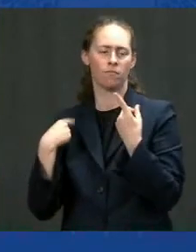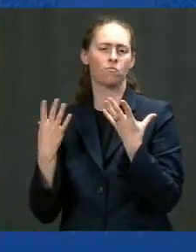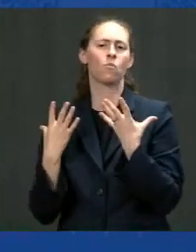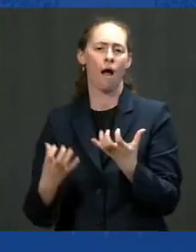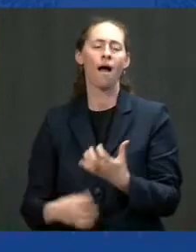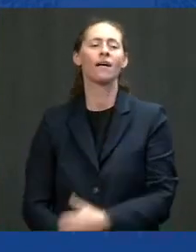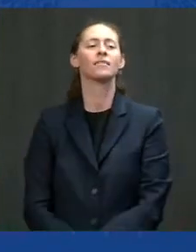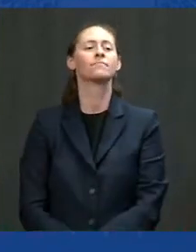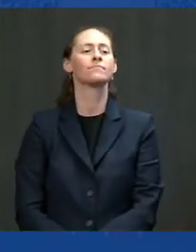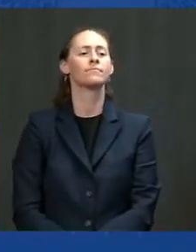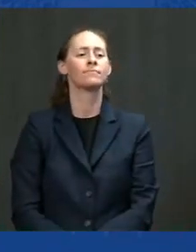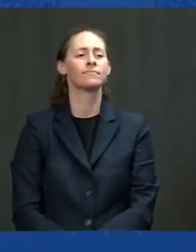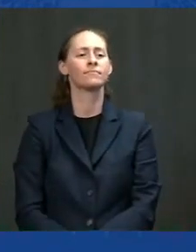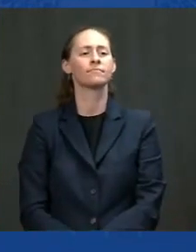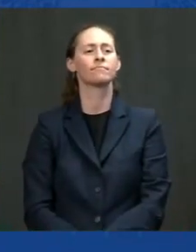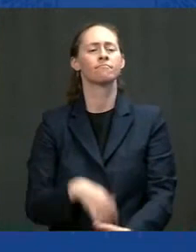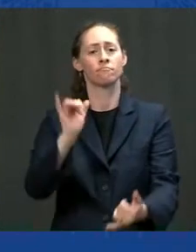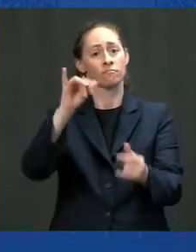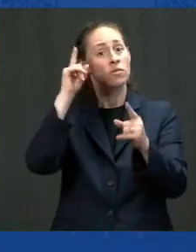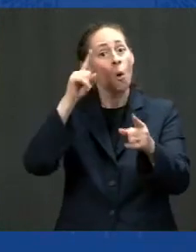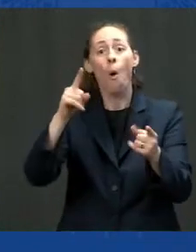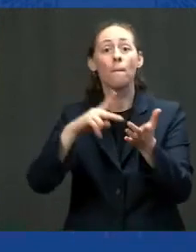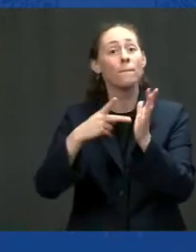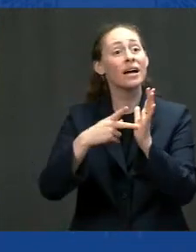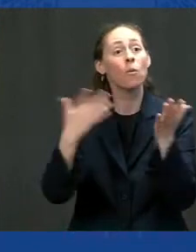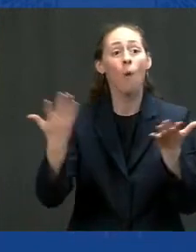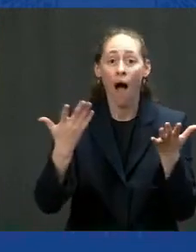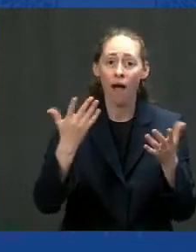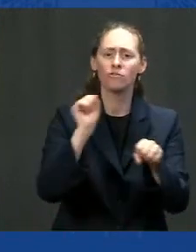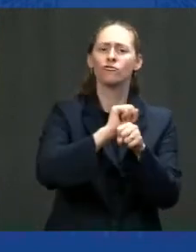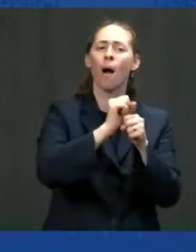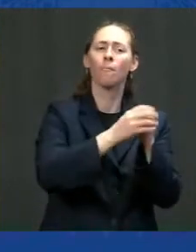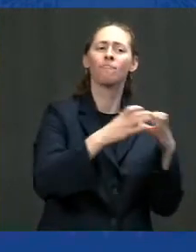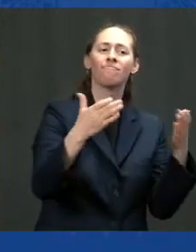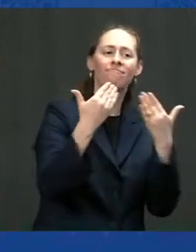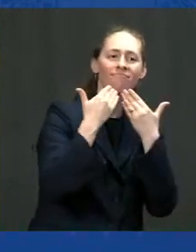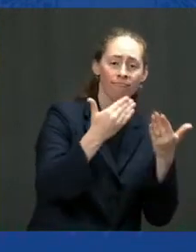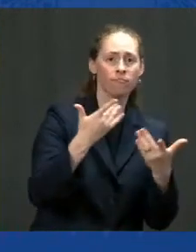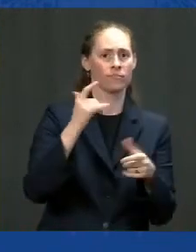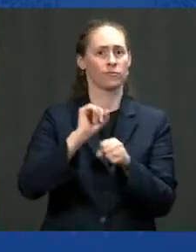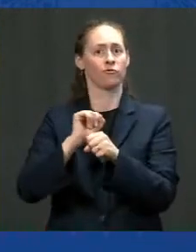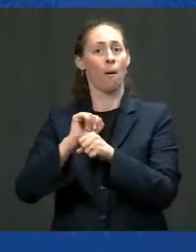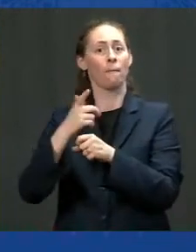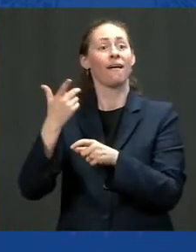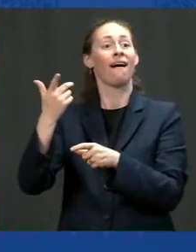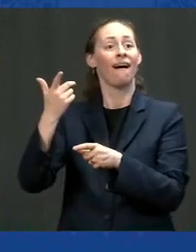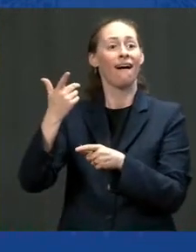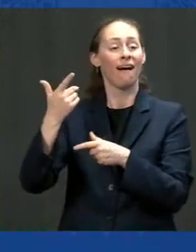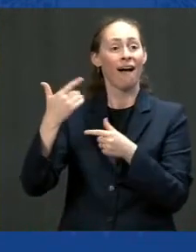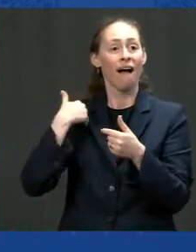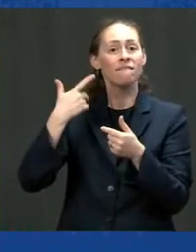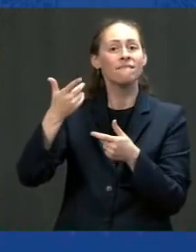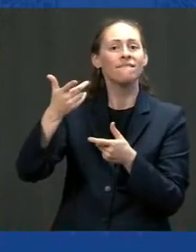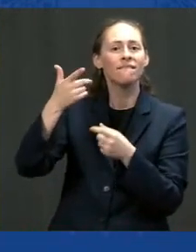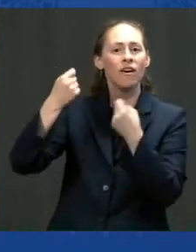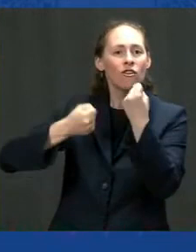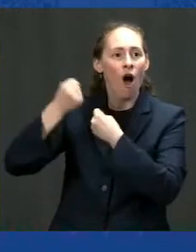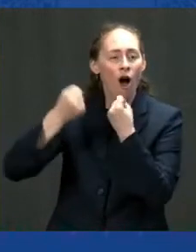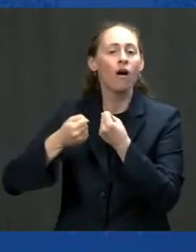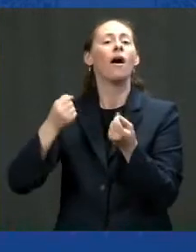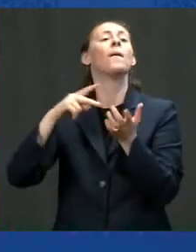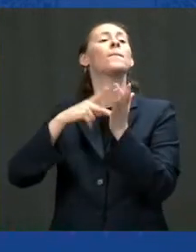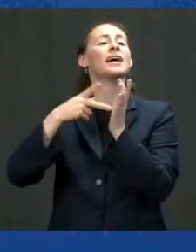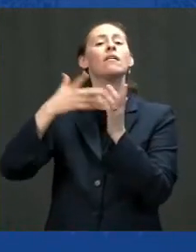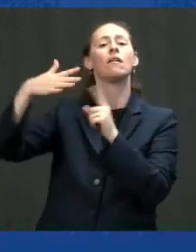both good jobs being created as well as innovation we need to electrify our transportation sector and clean up our environment at the same time.